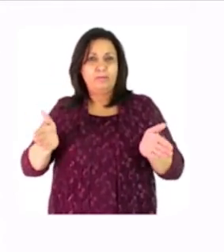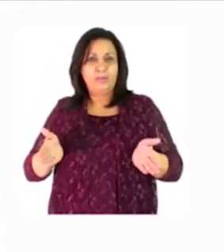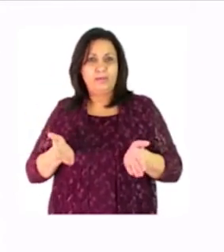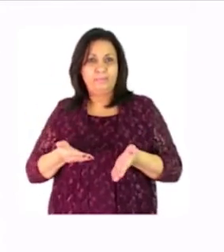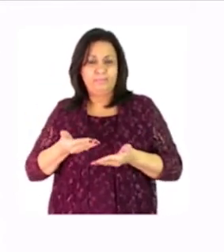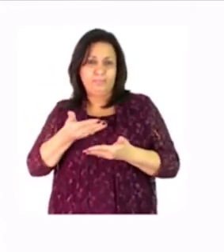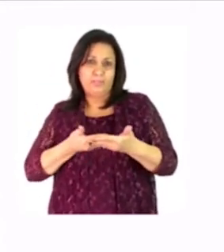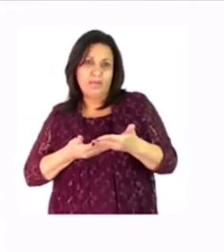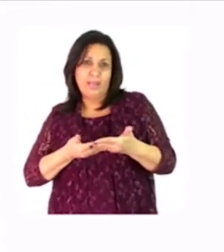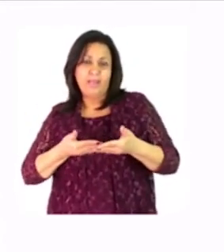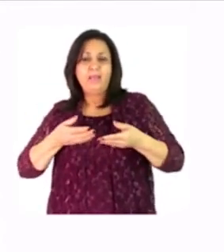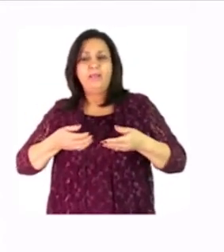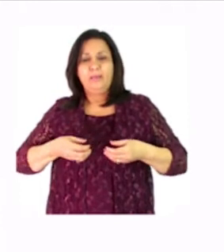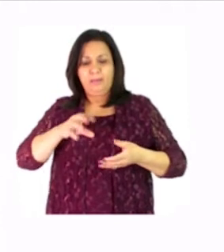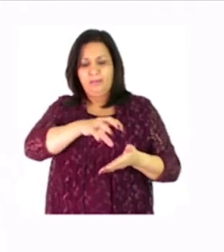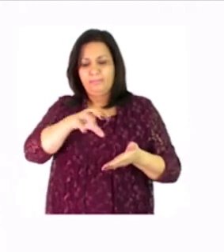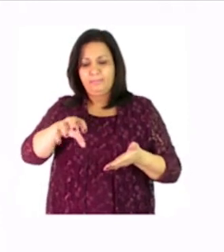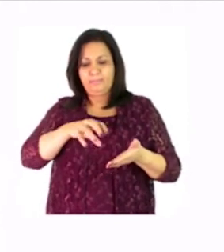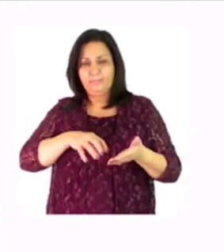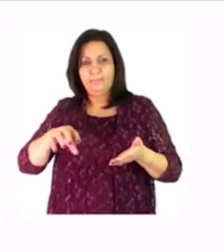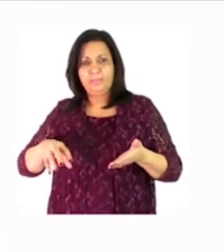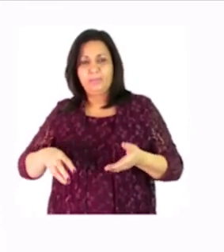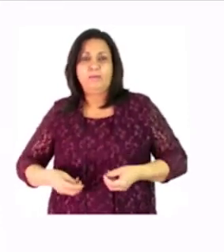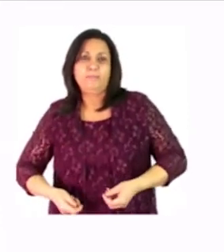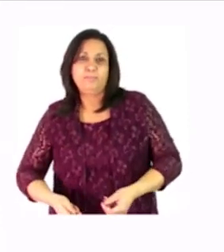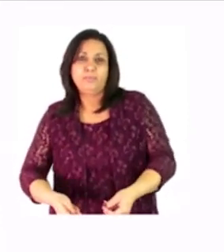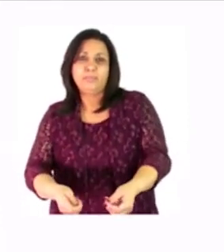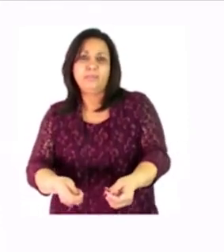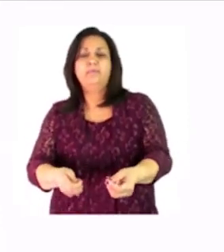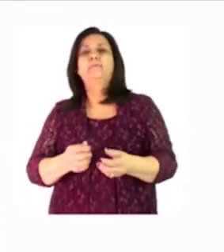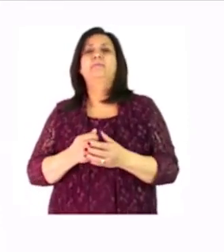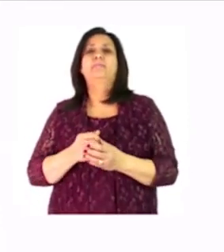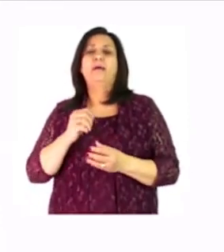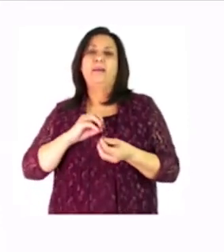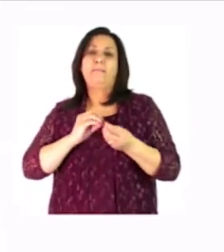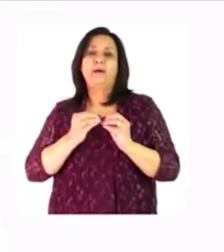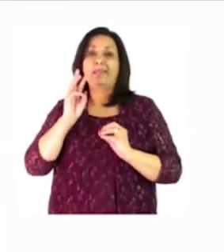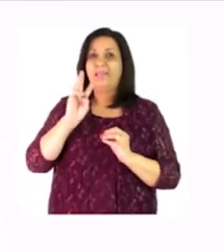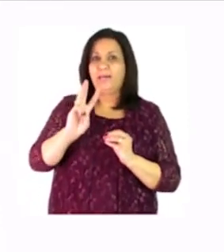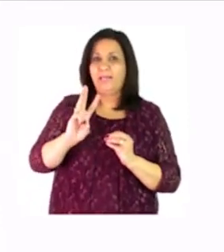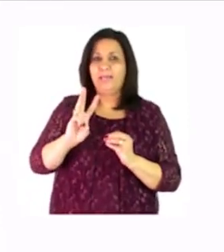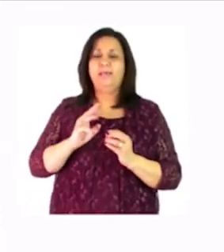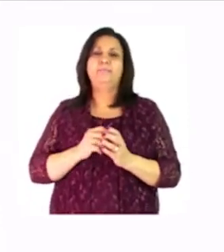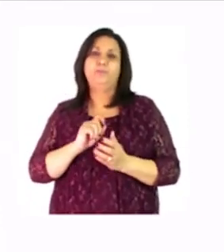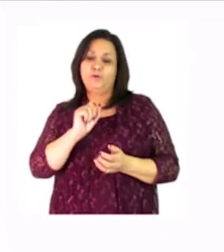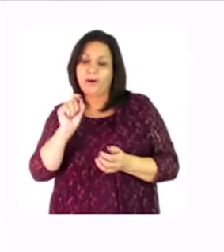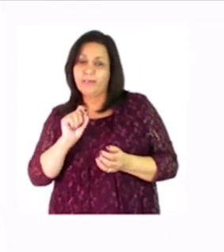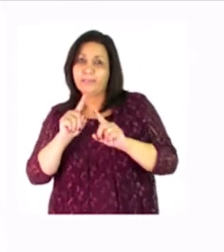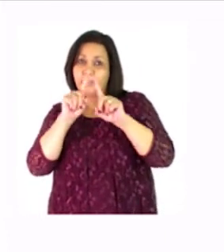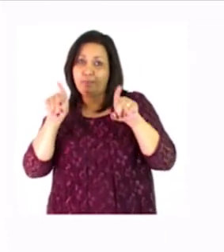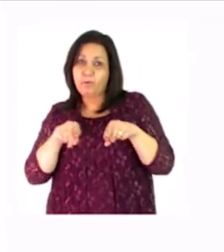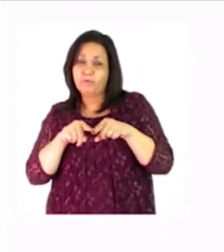nicely in the tray to bake that is picture number three so we'd write number three in the little